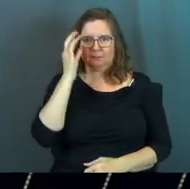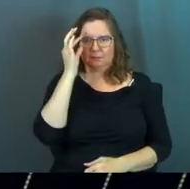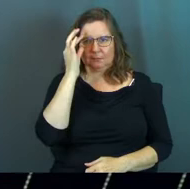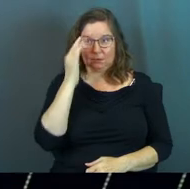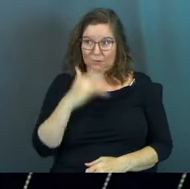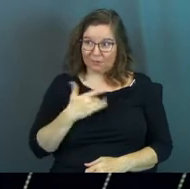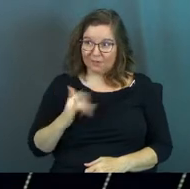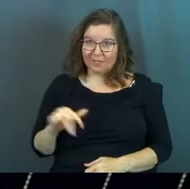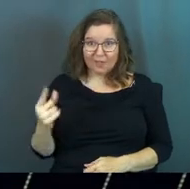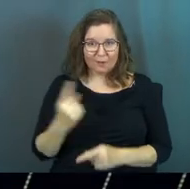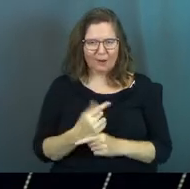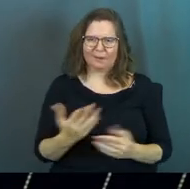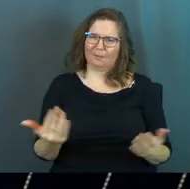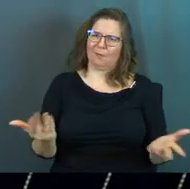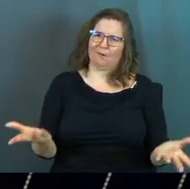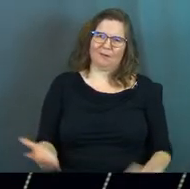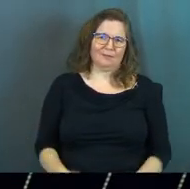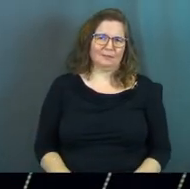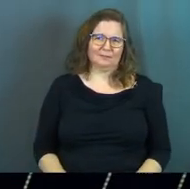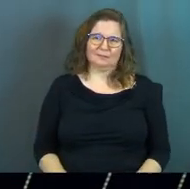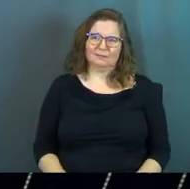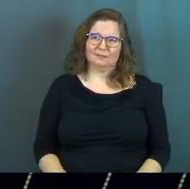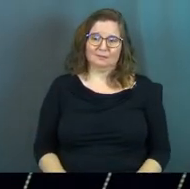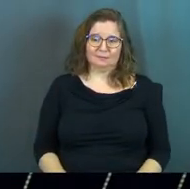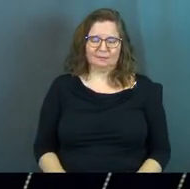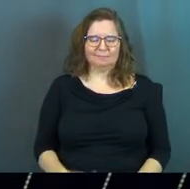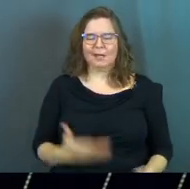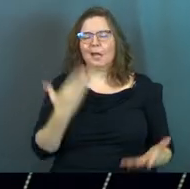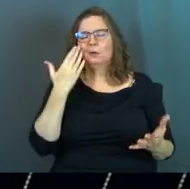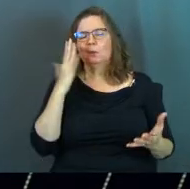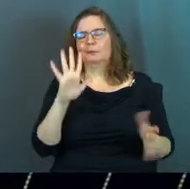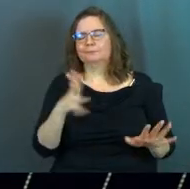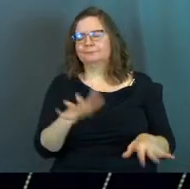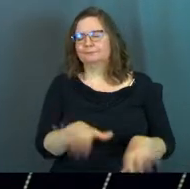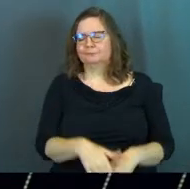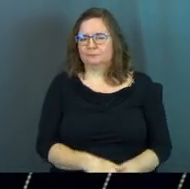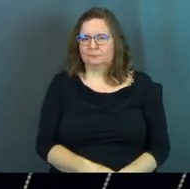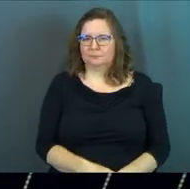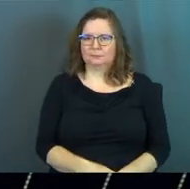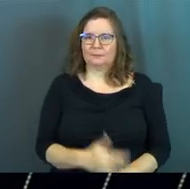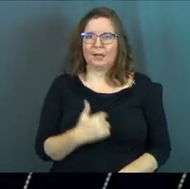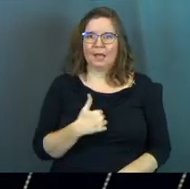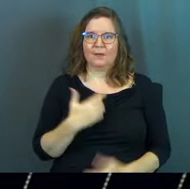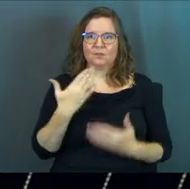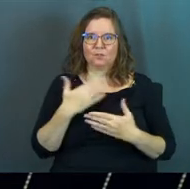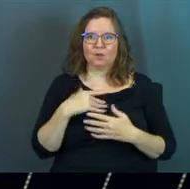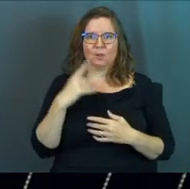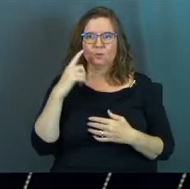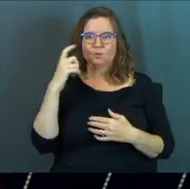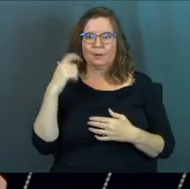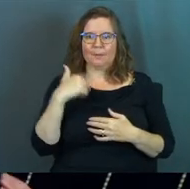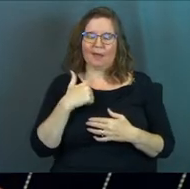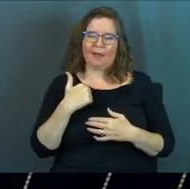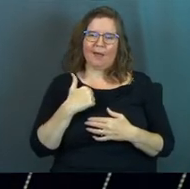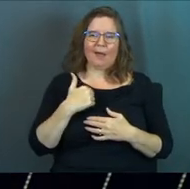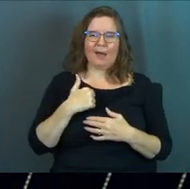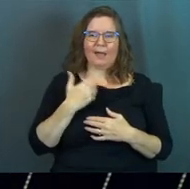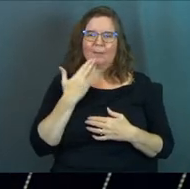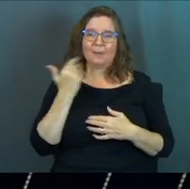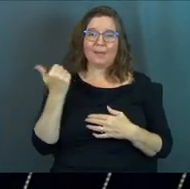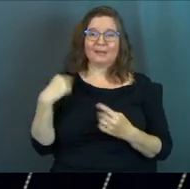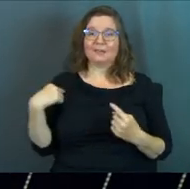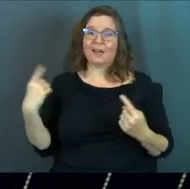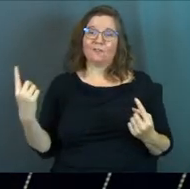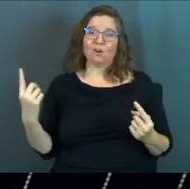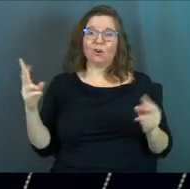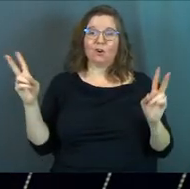Do we feel that? Right, come on. I knew that already. Like, I've got this dark little dream and I am the best